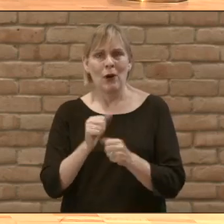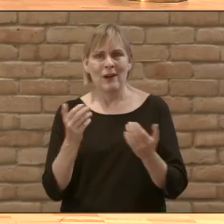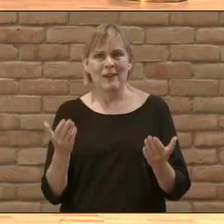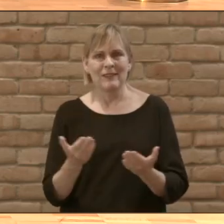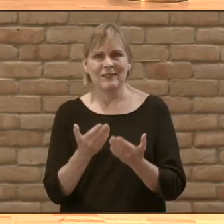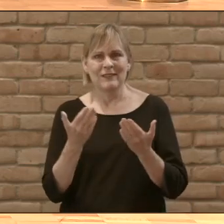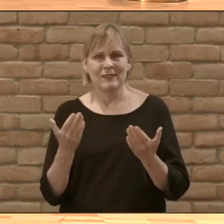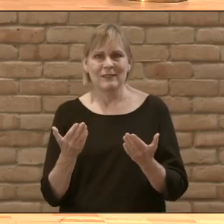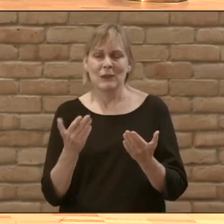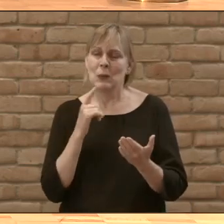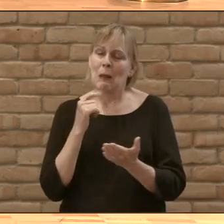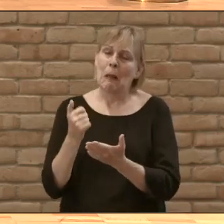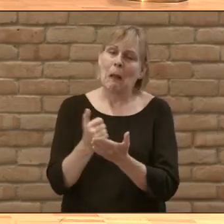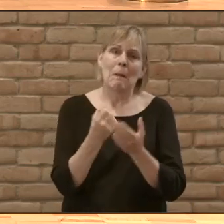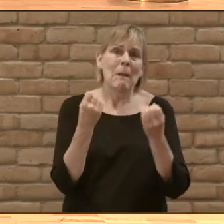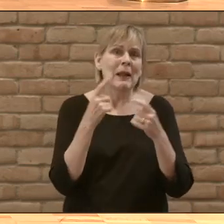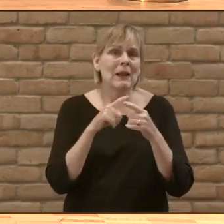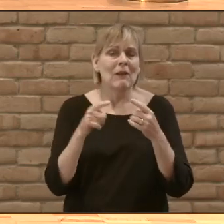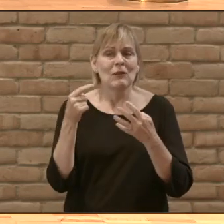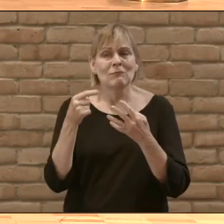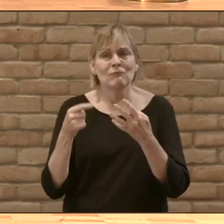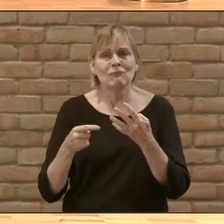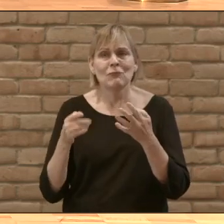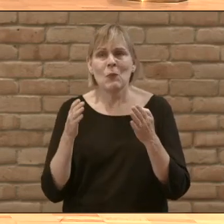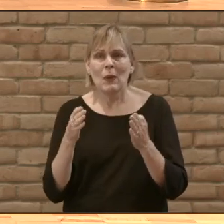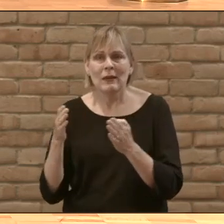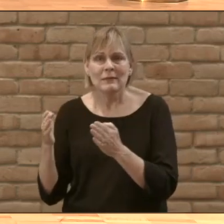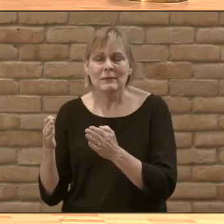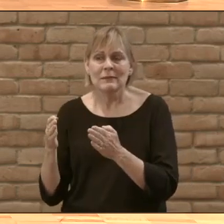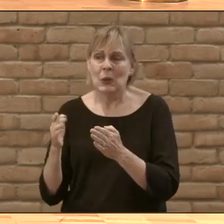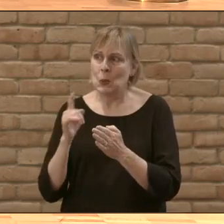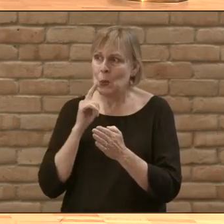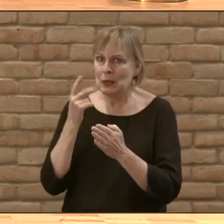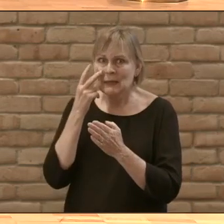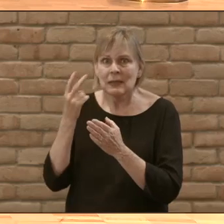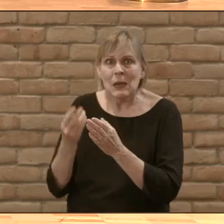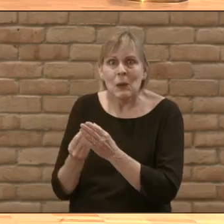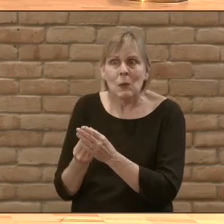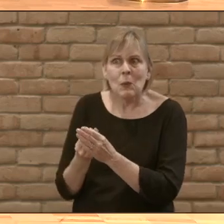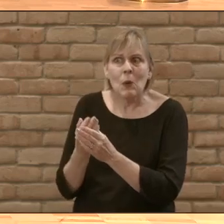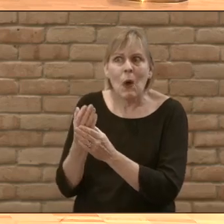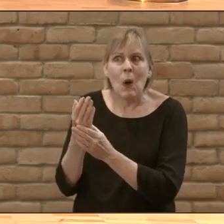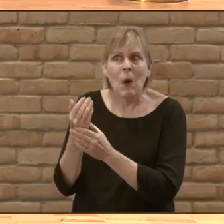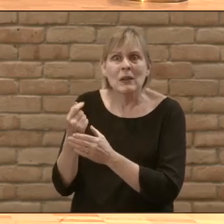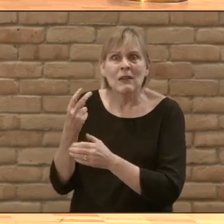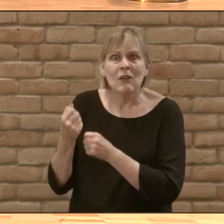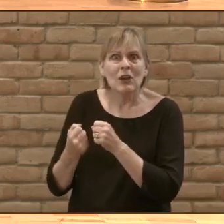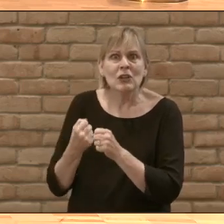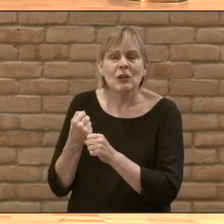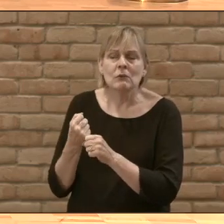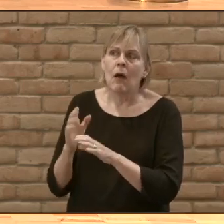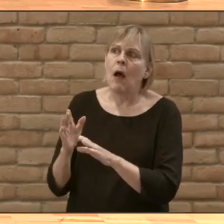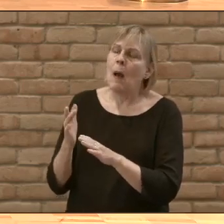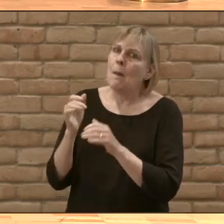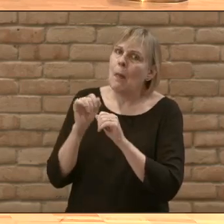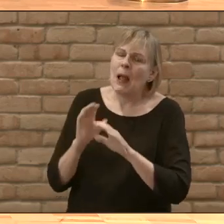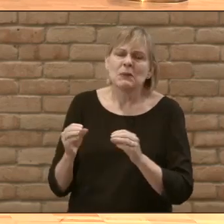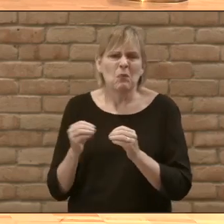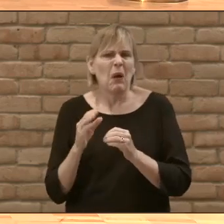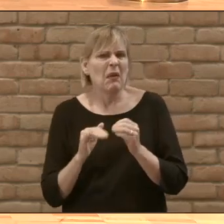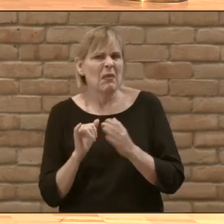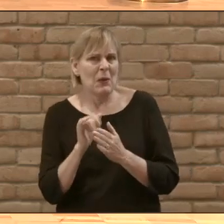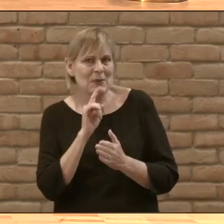in so many ways. It's been such a blessing to see him growing over these last several years, Lord. And even more than that,